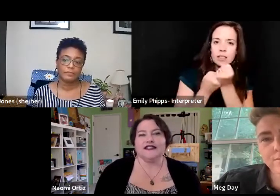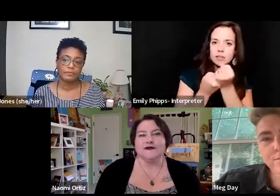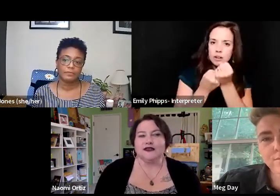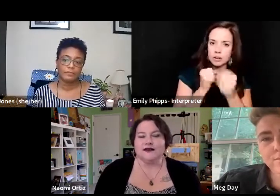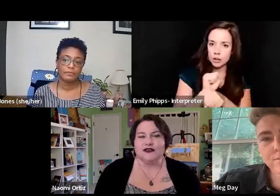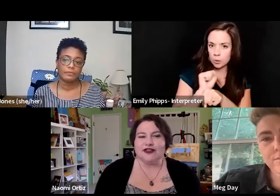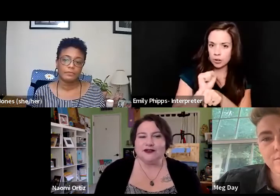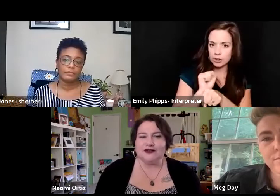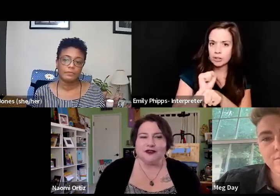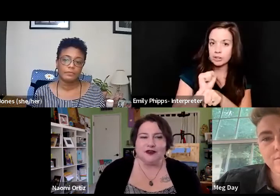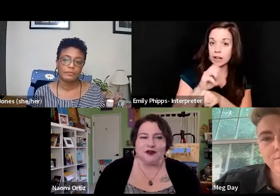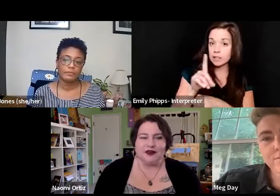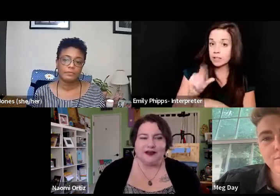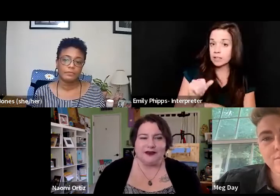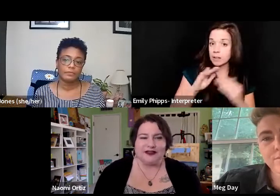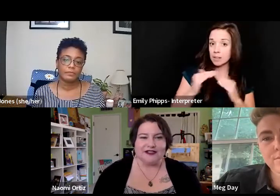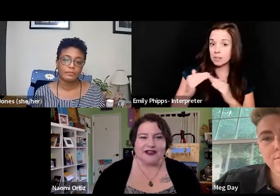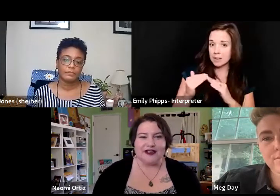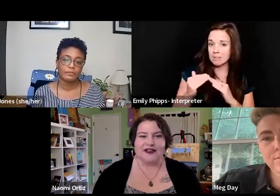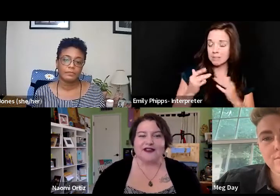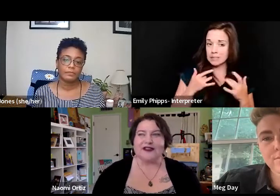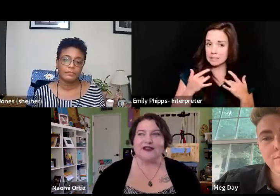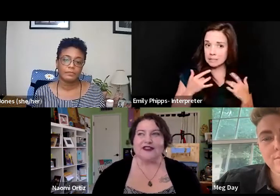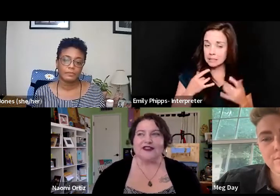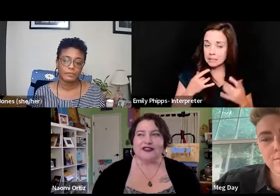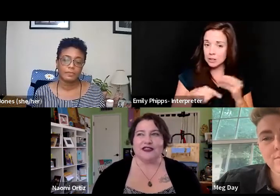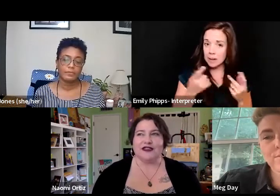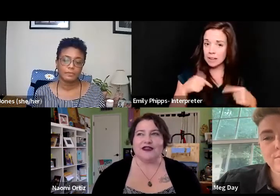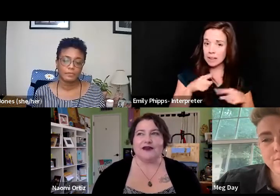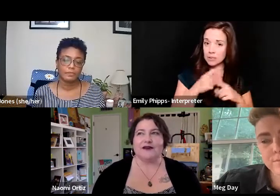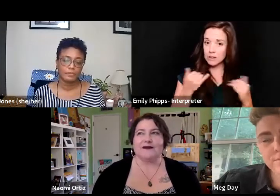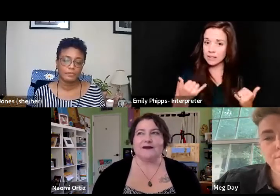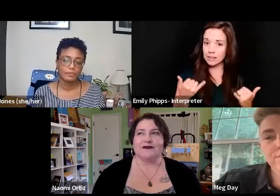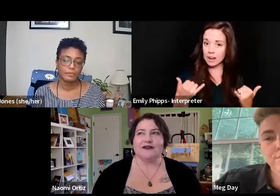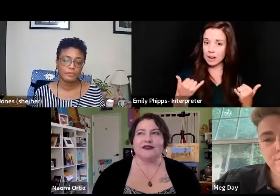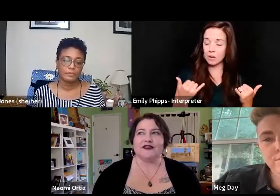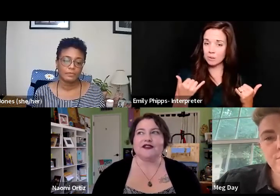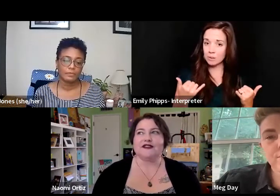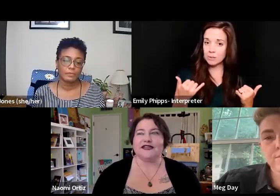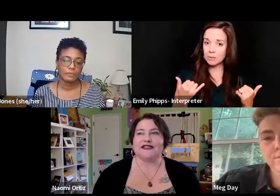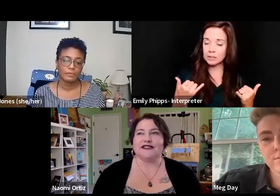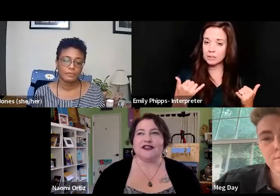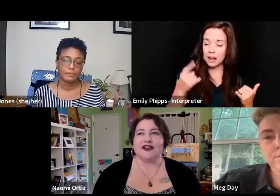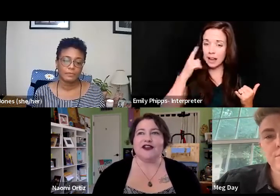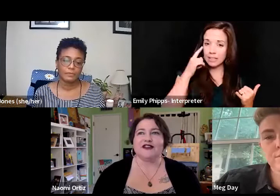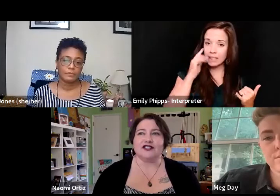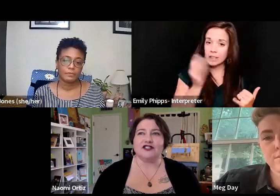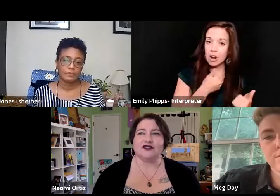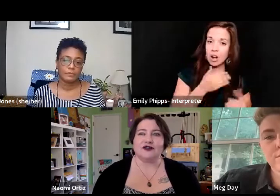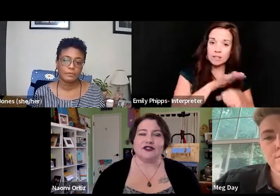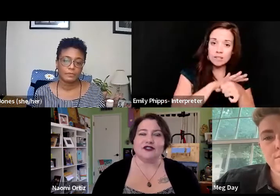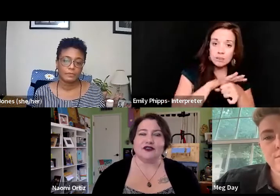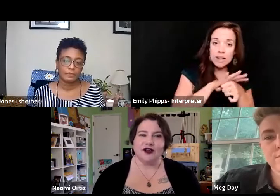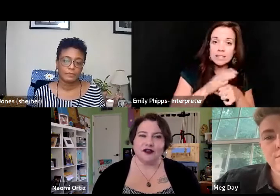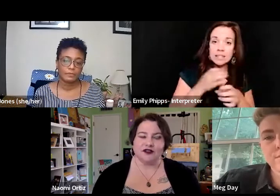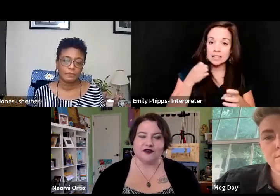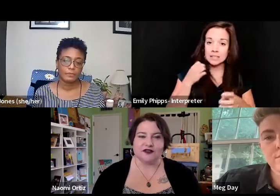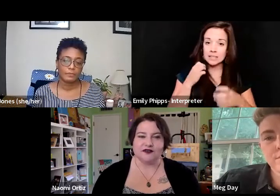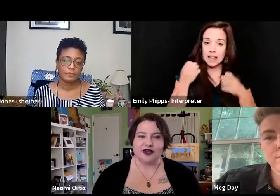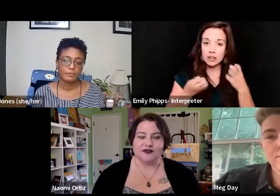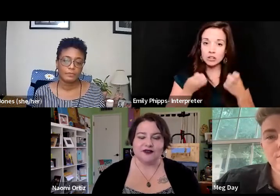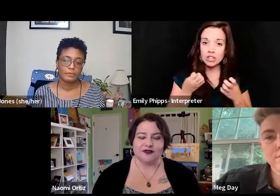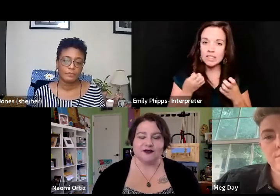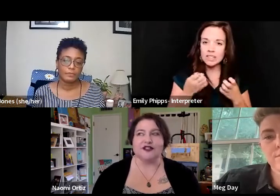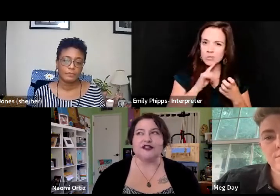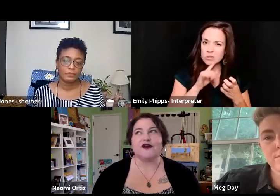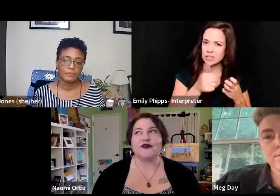as a disability community, I'm a little worried about us right now. You know, I think that, um, our spaces and our energy is going so hard towards